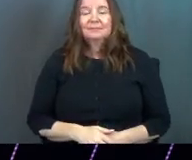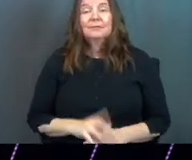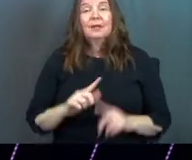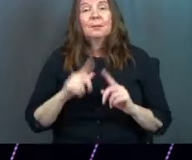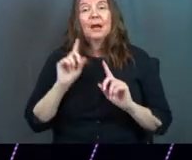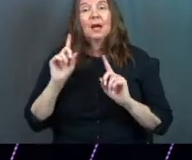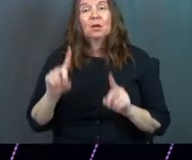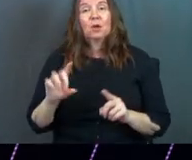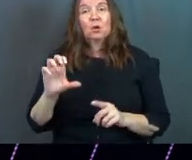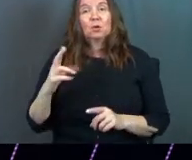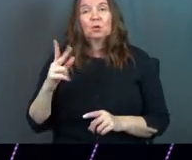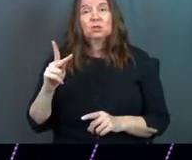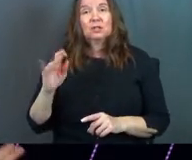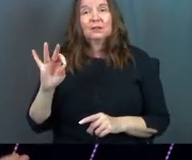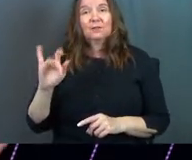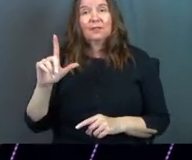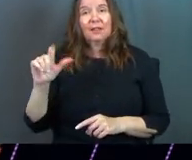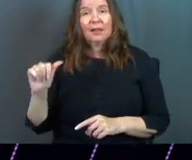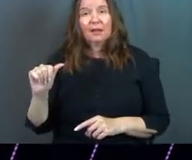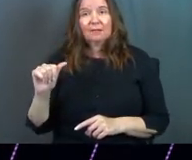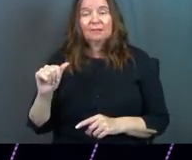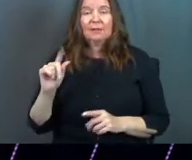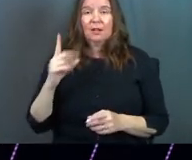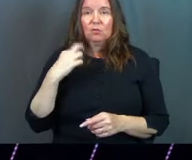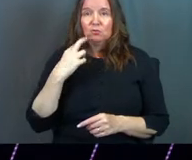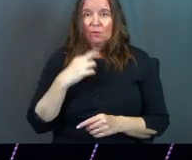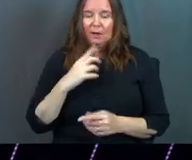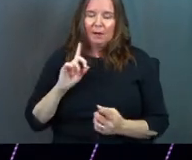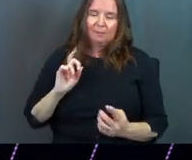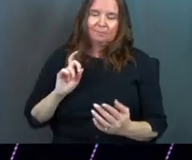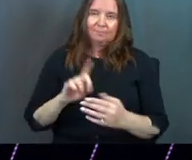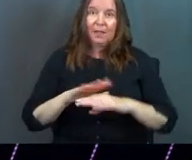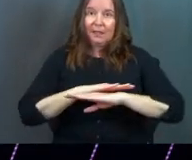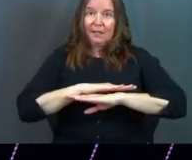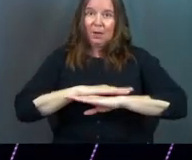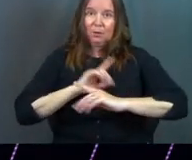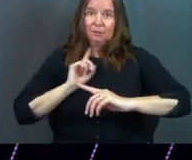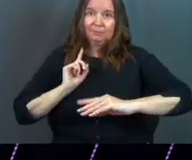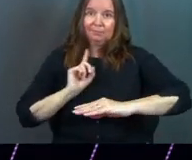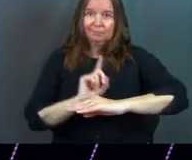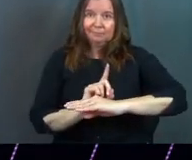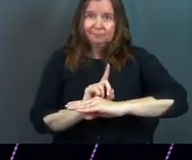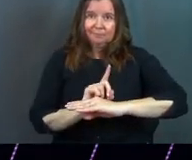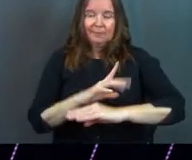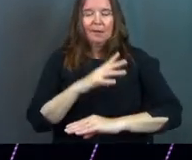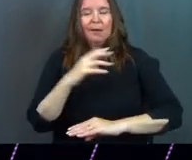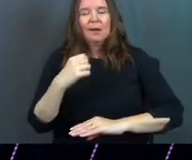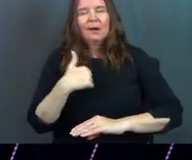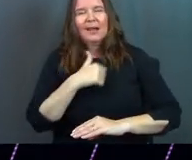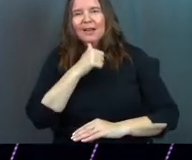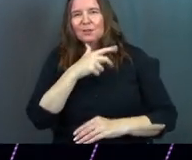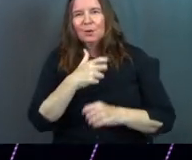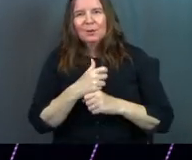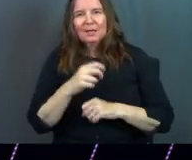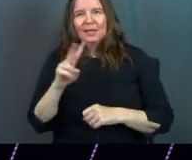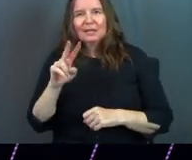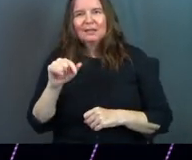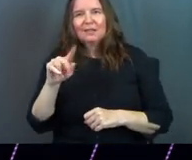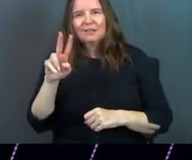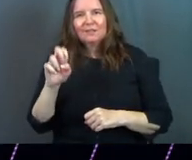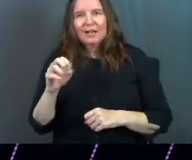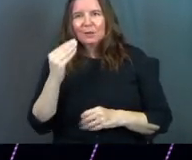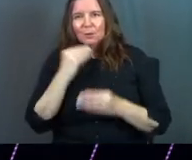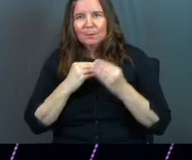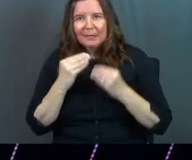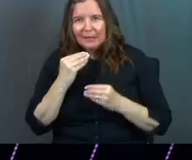But I go to Chick-fil-A and I go to the person at the counter and I don't get the value meal.